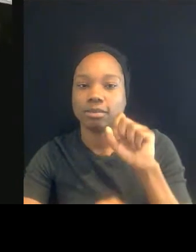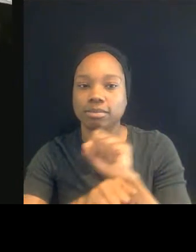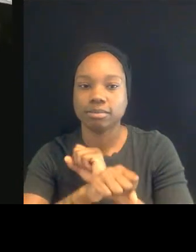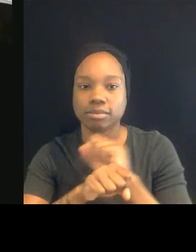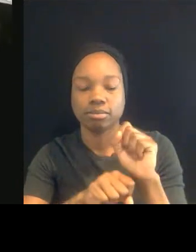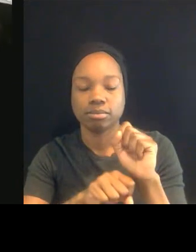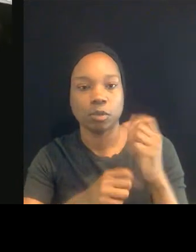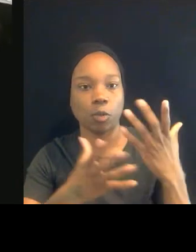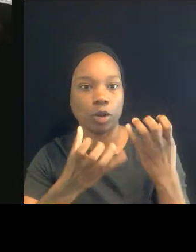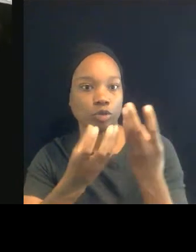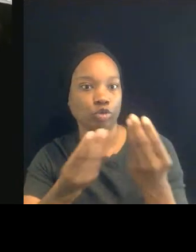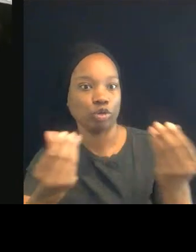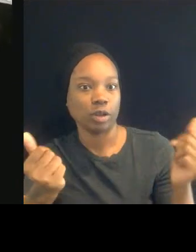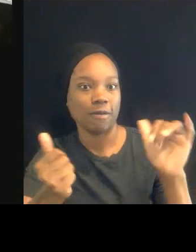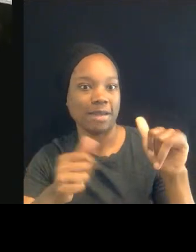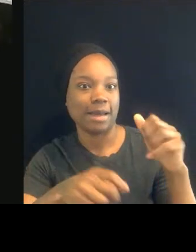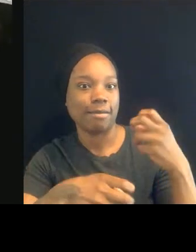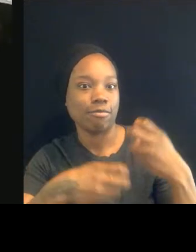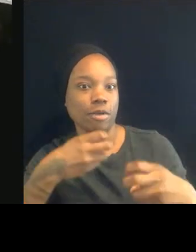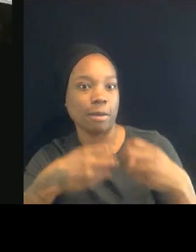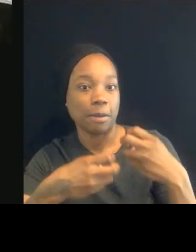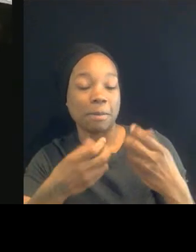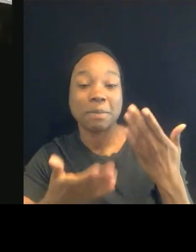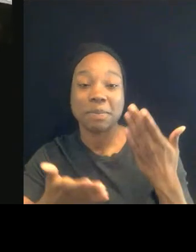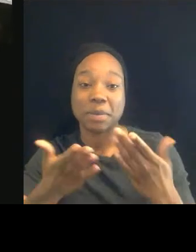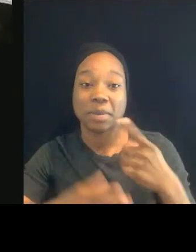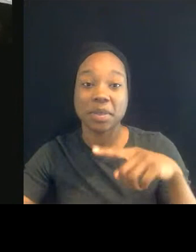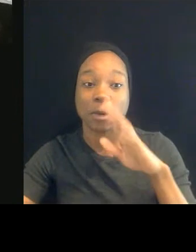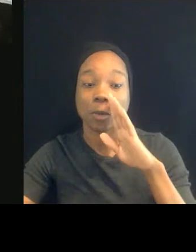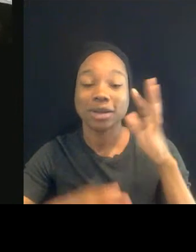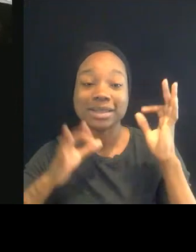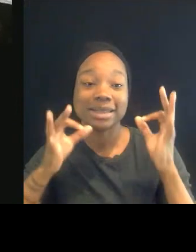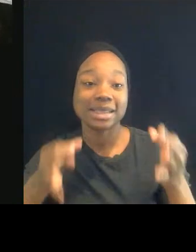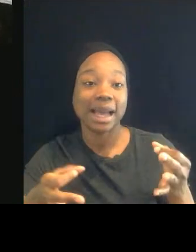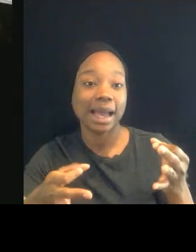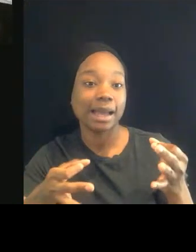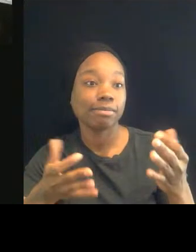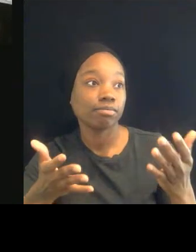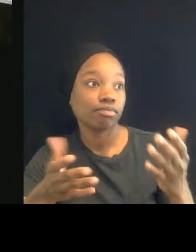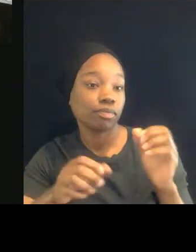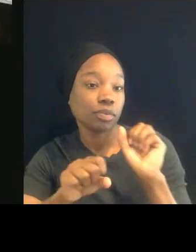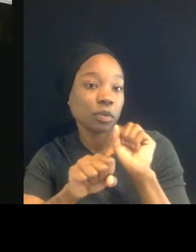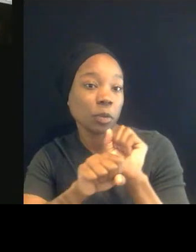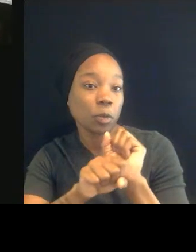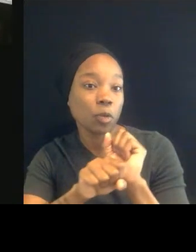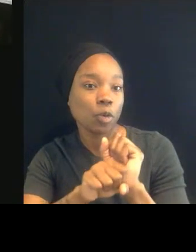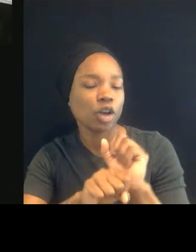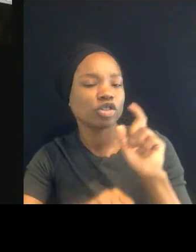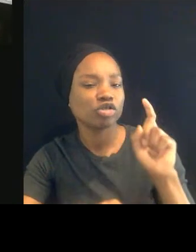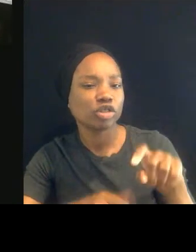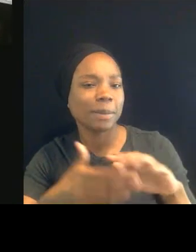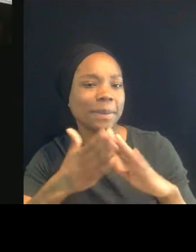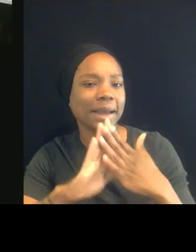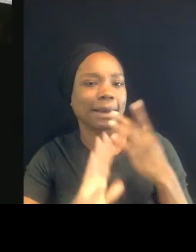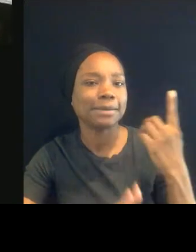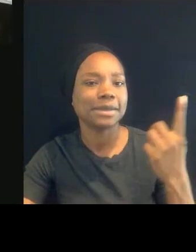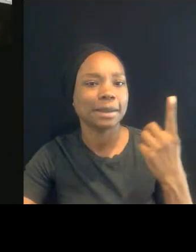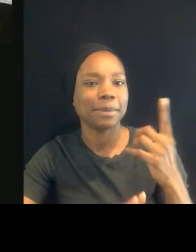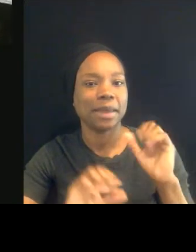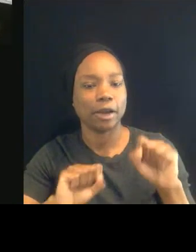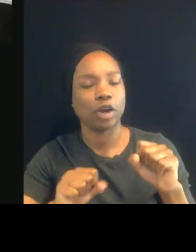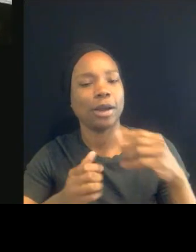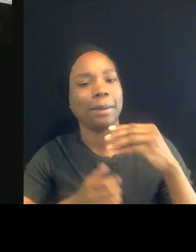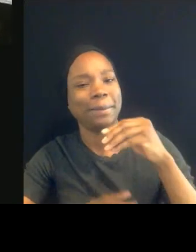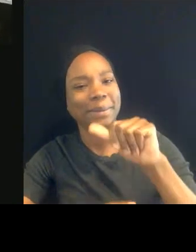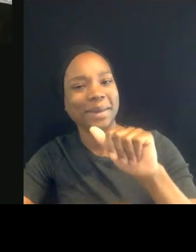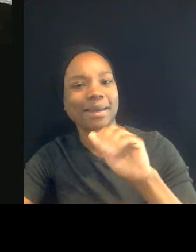they might decide that work would be something that's worthwhile, that it would pay the bills better than unemployment